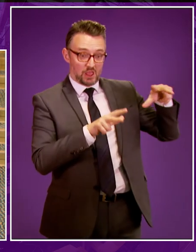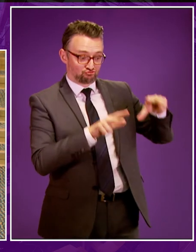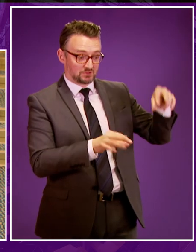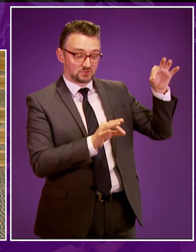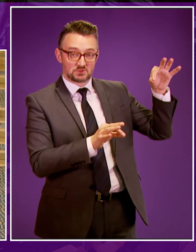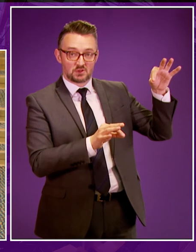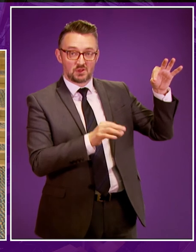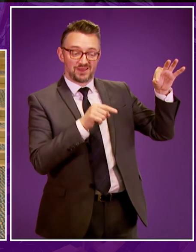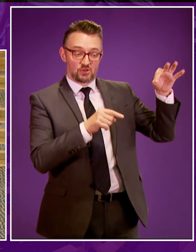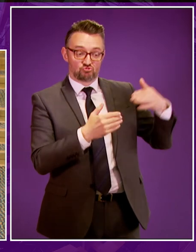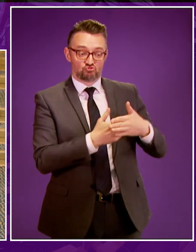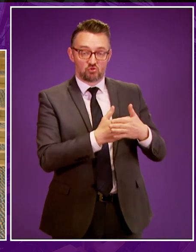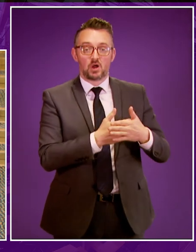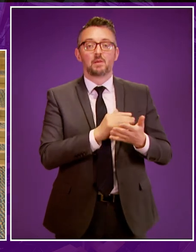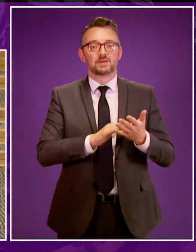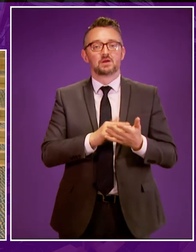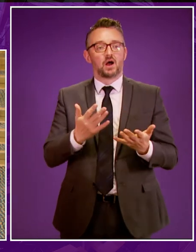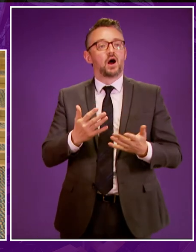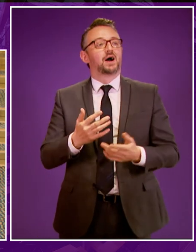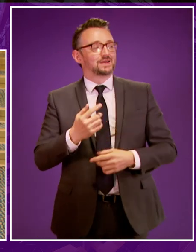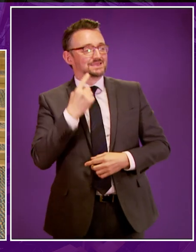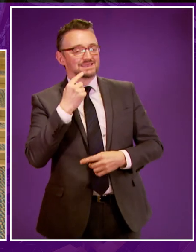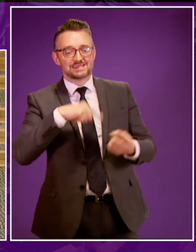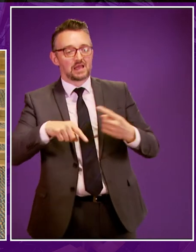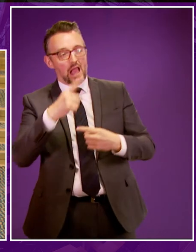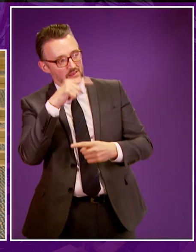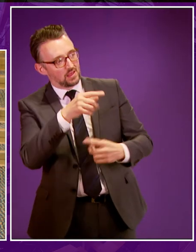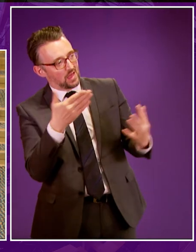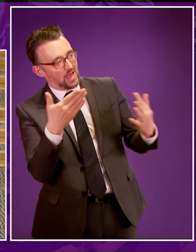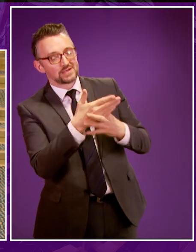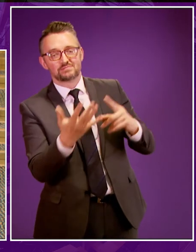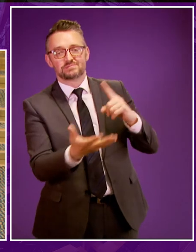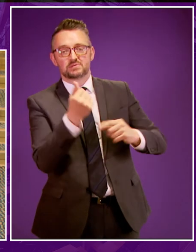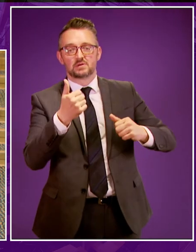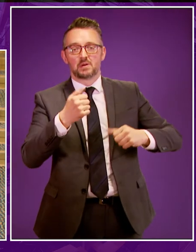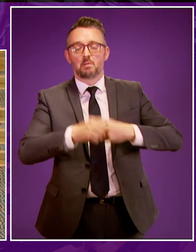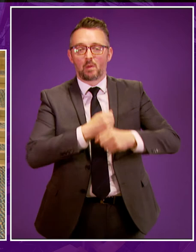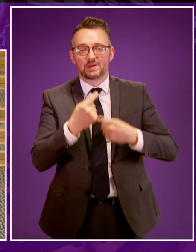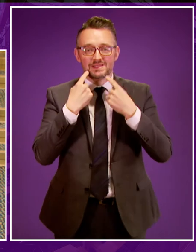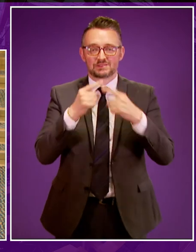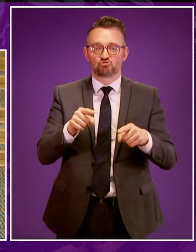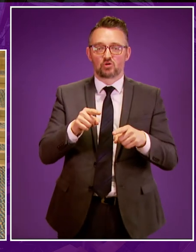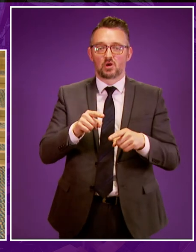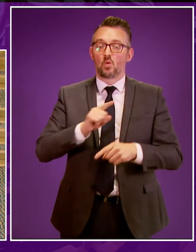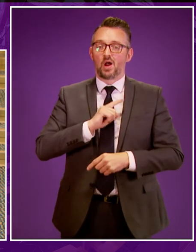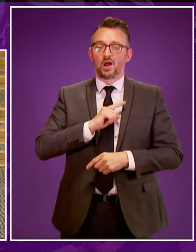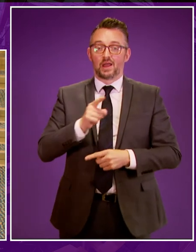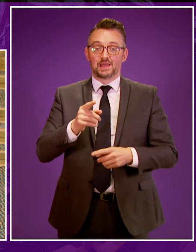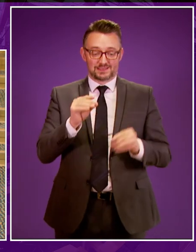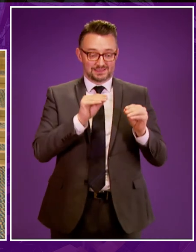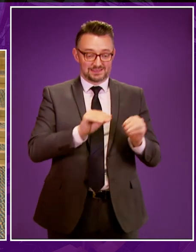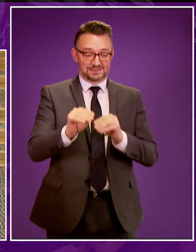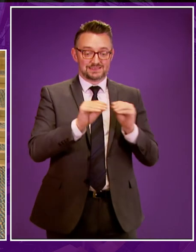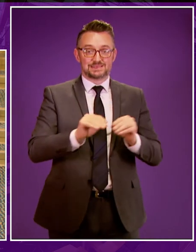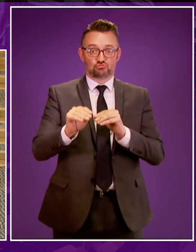will also make it perhaps easier for people to gain access to teaching routes as a result of the fact that they will be teaching a subject